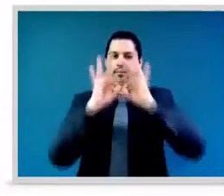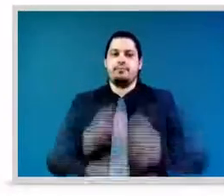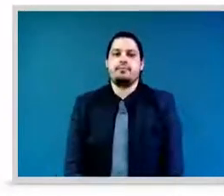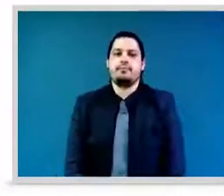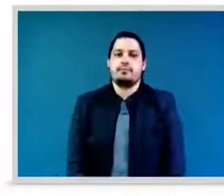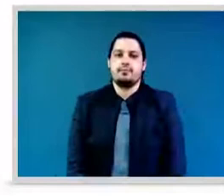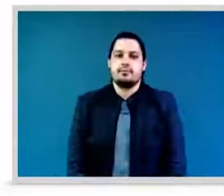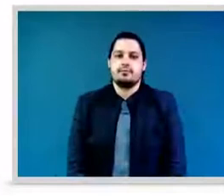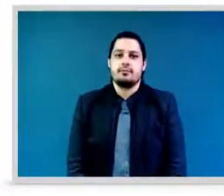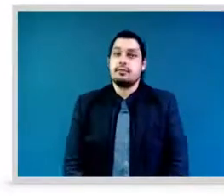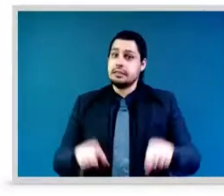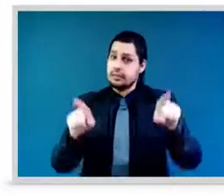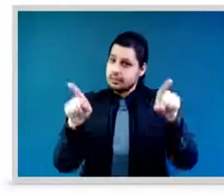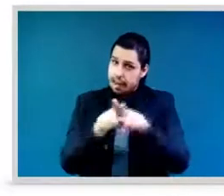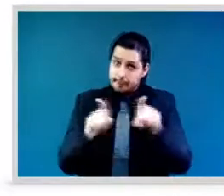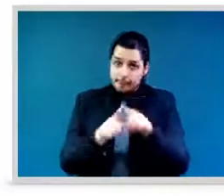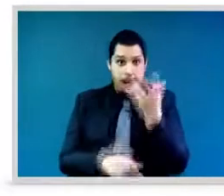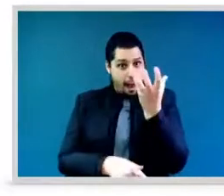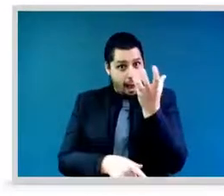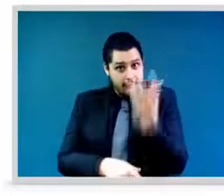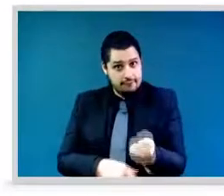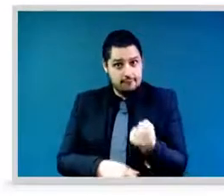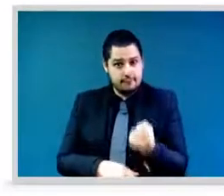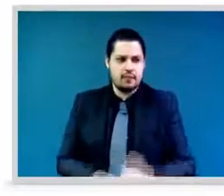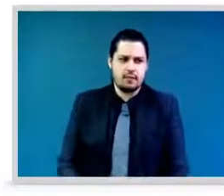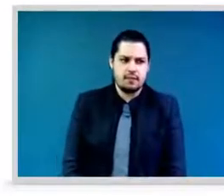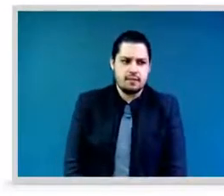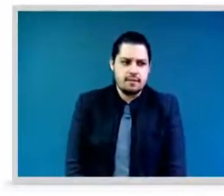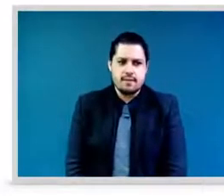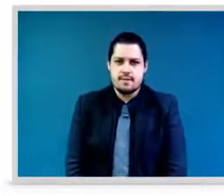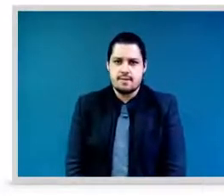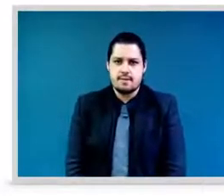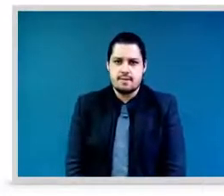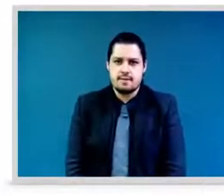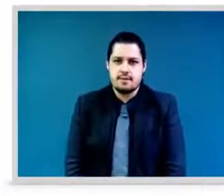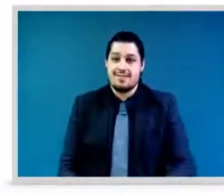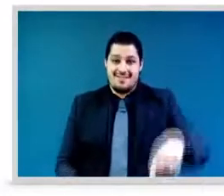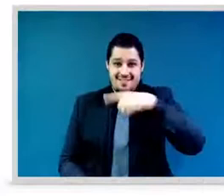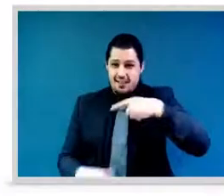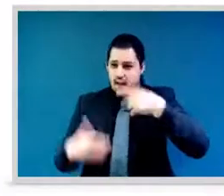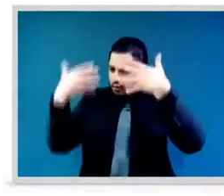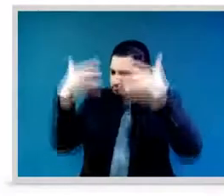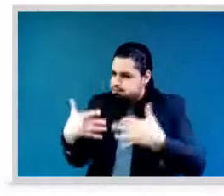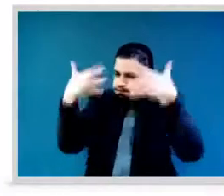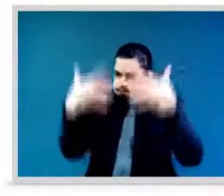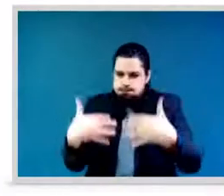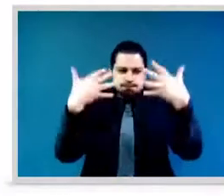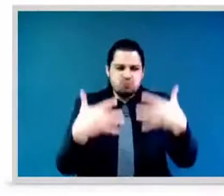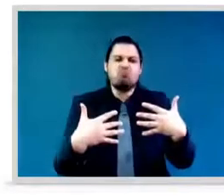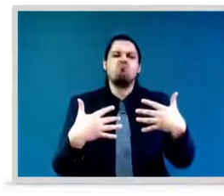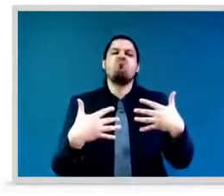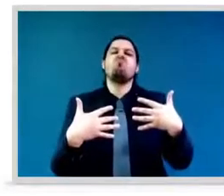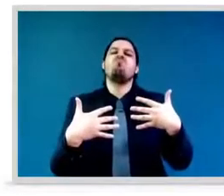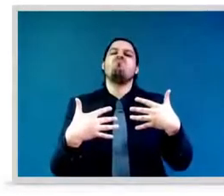investments. That is why we have calculated every action that we take. We have calculated what it would